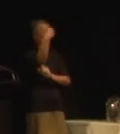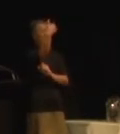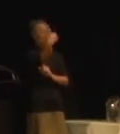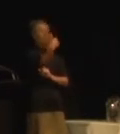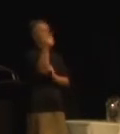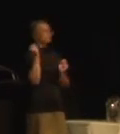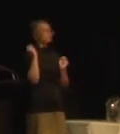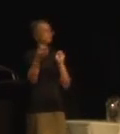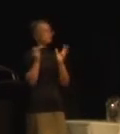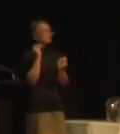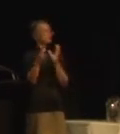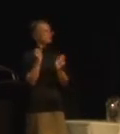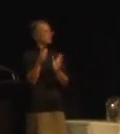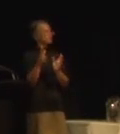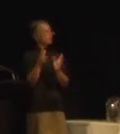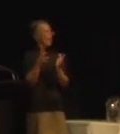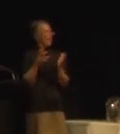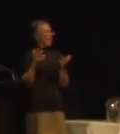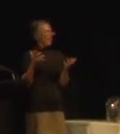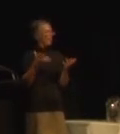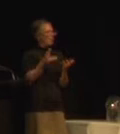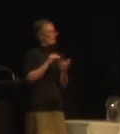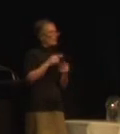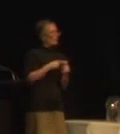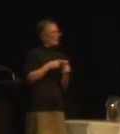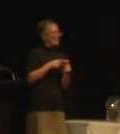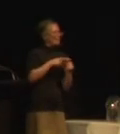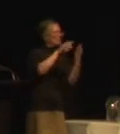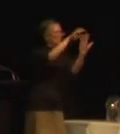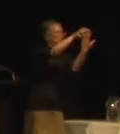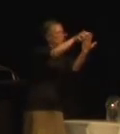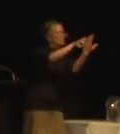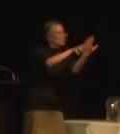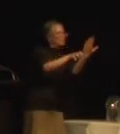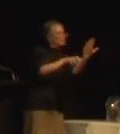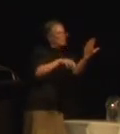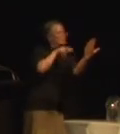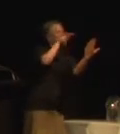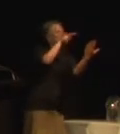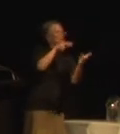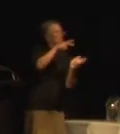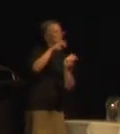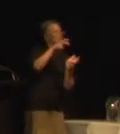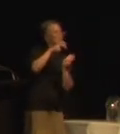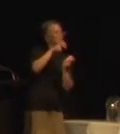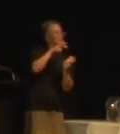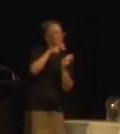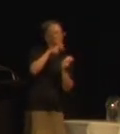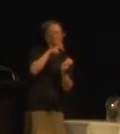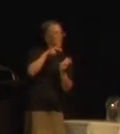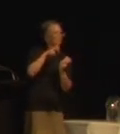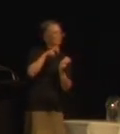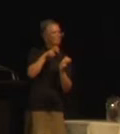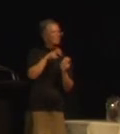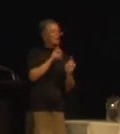But she was reading directly off the script and the script had been intended to be read in English by the interpreters, by